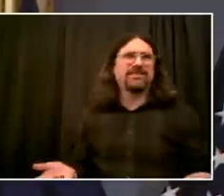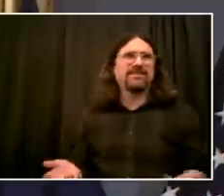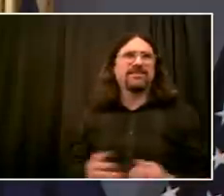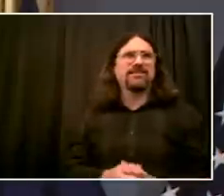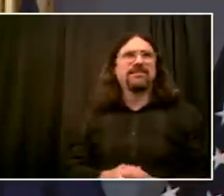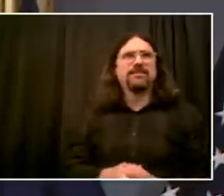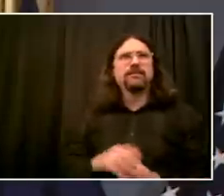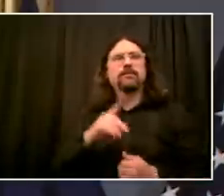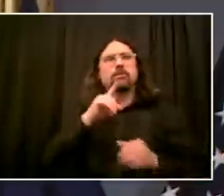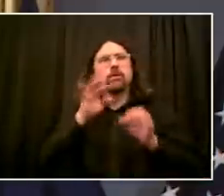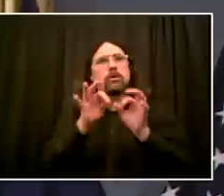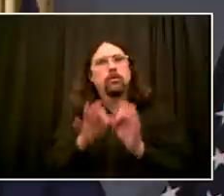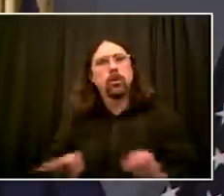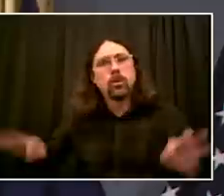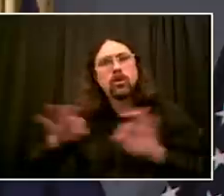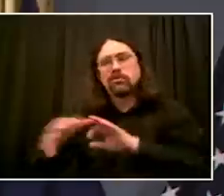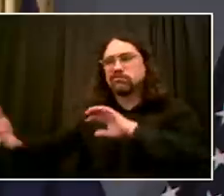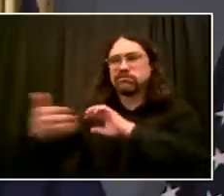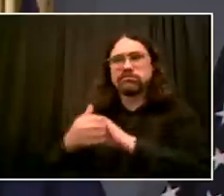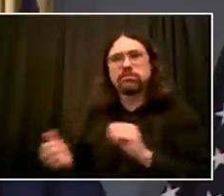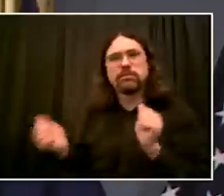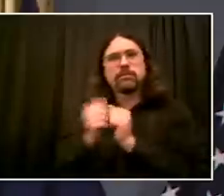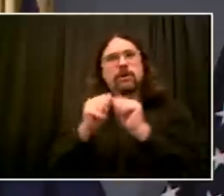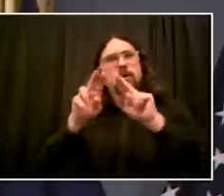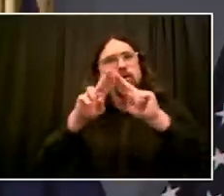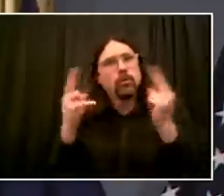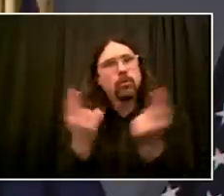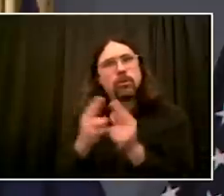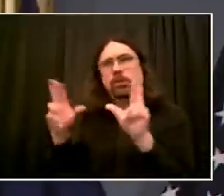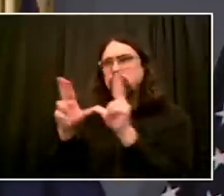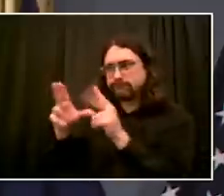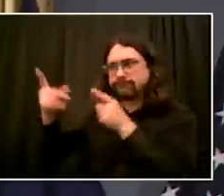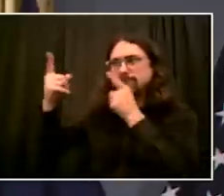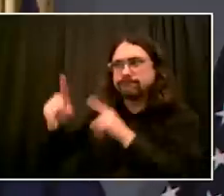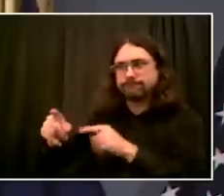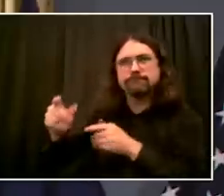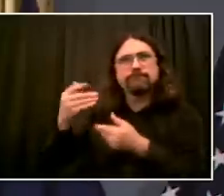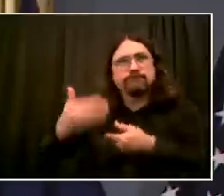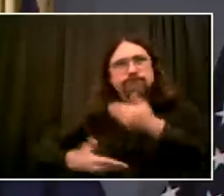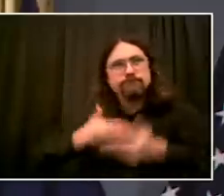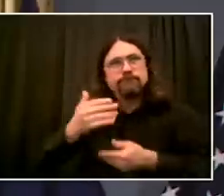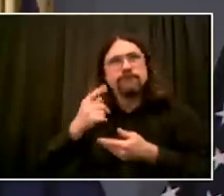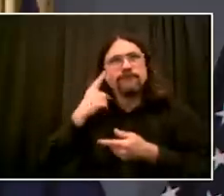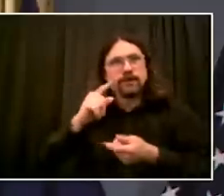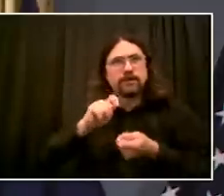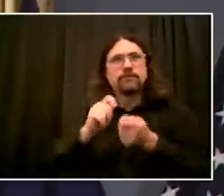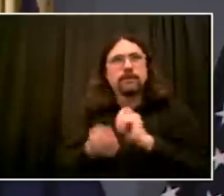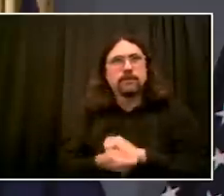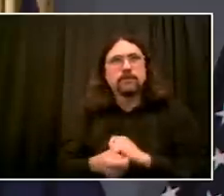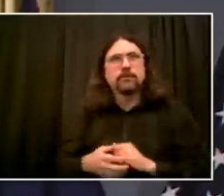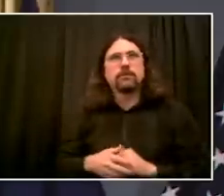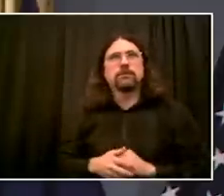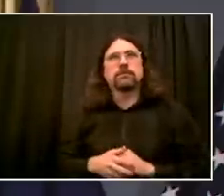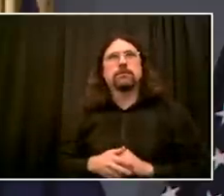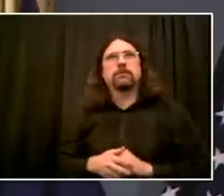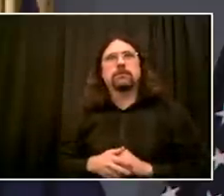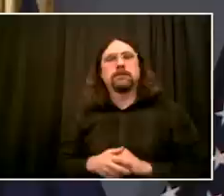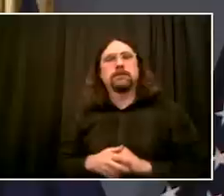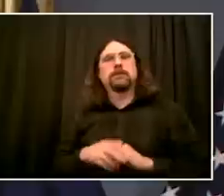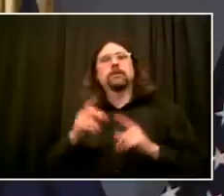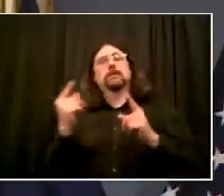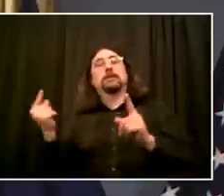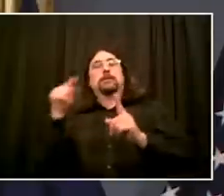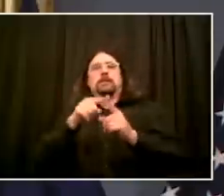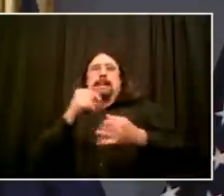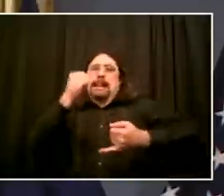Finally, no, Bridget, no plan for a curfew. And I want to emphasize this. Again, I've been talking with mayors around the country.